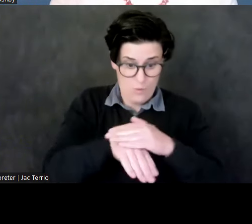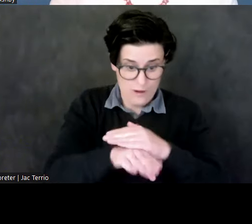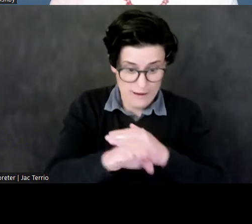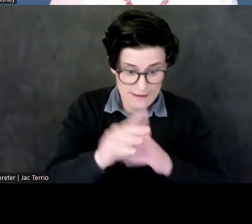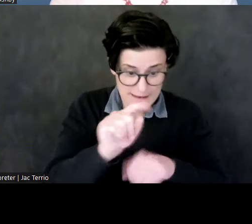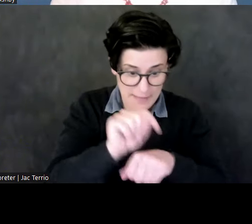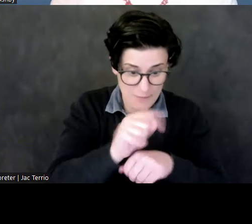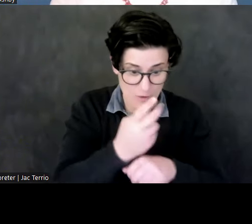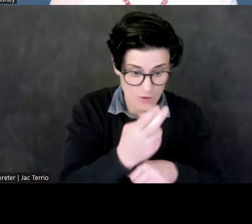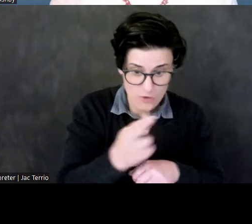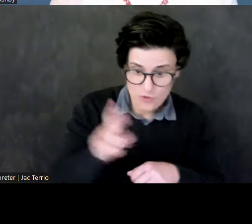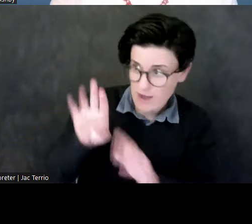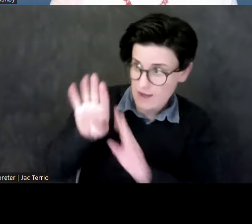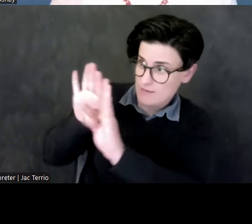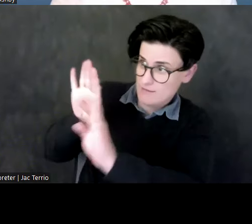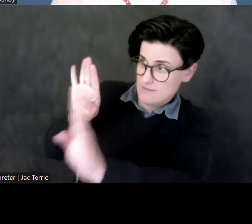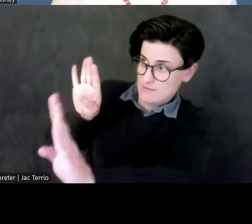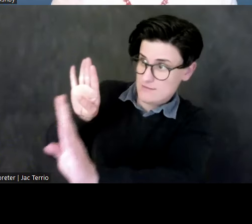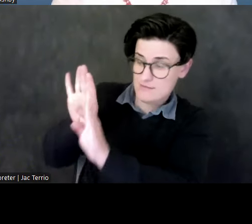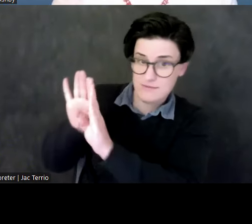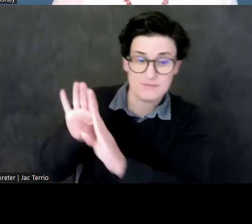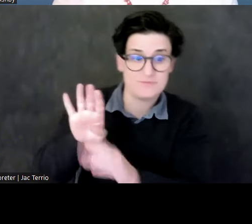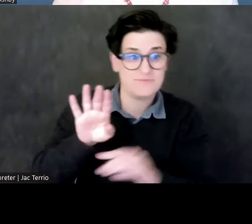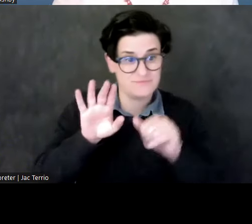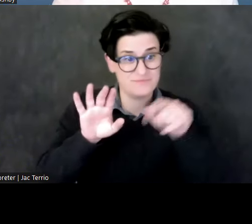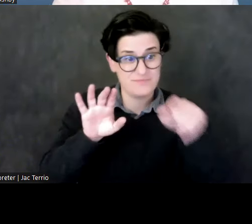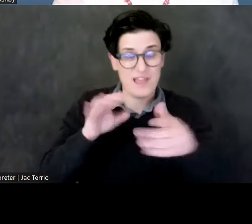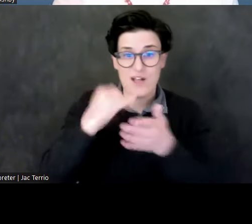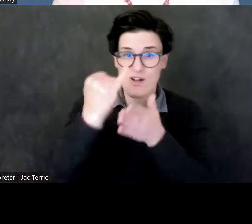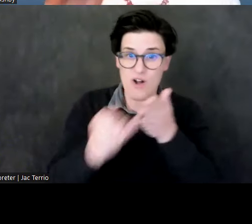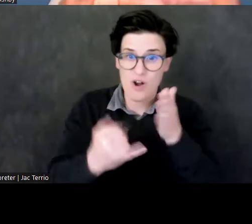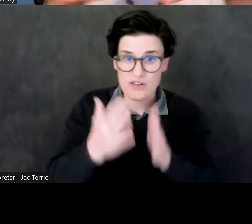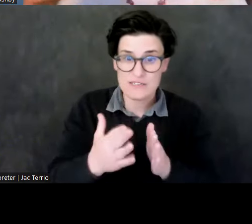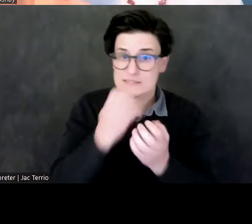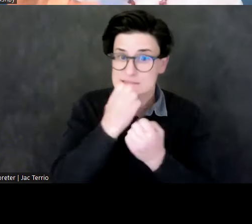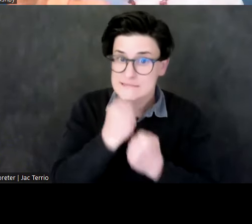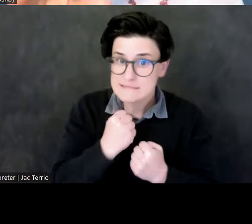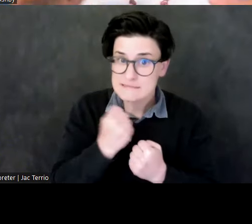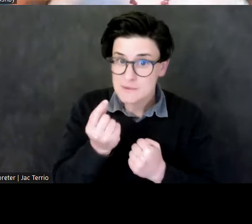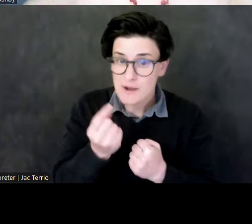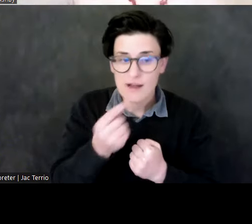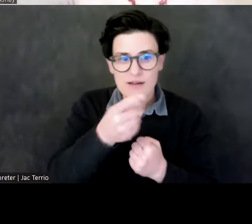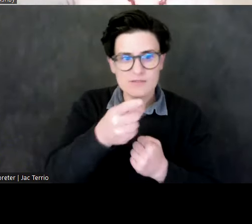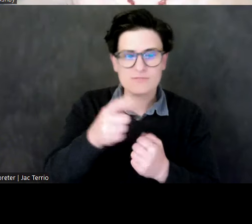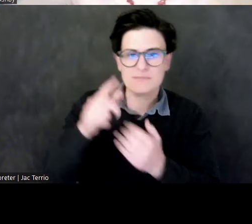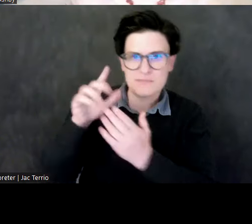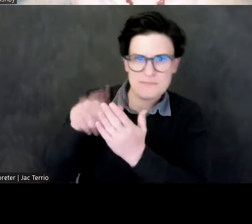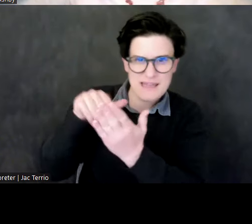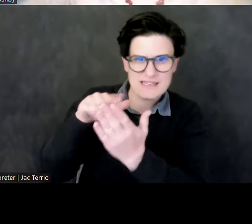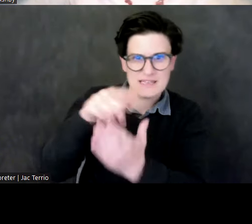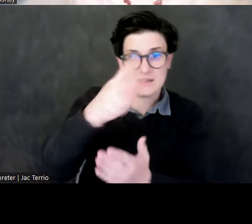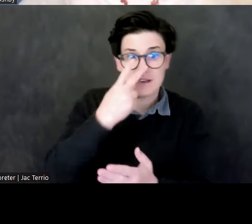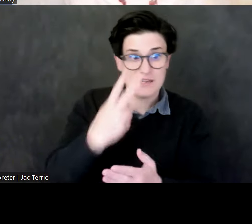what the artist preserved here is a stretch of painting in which we see two